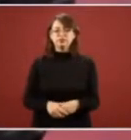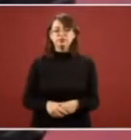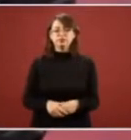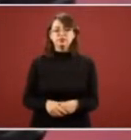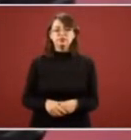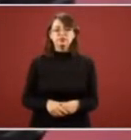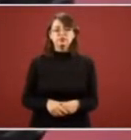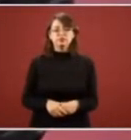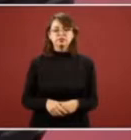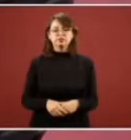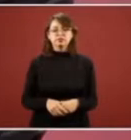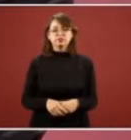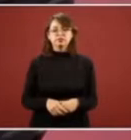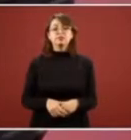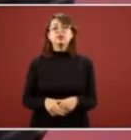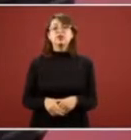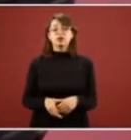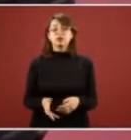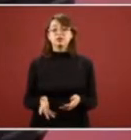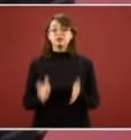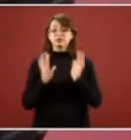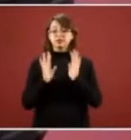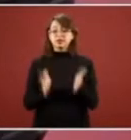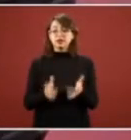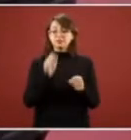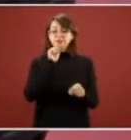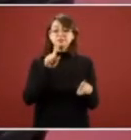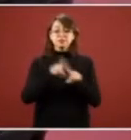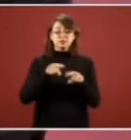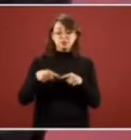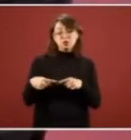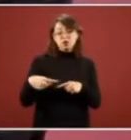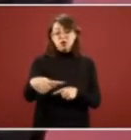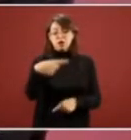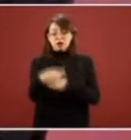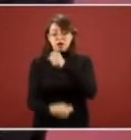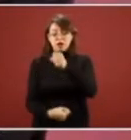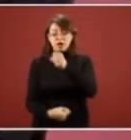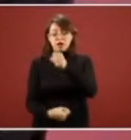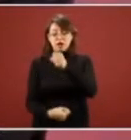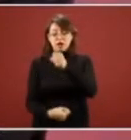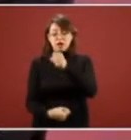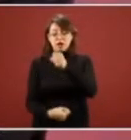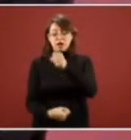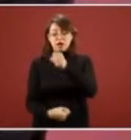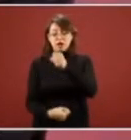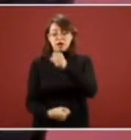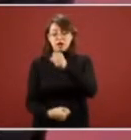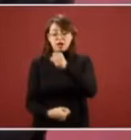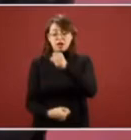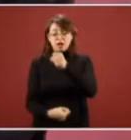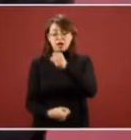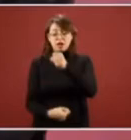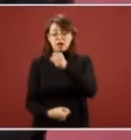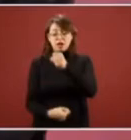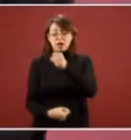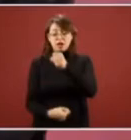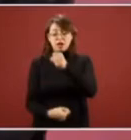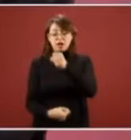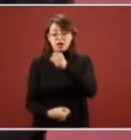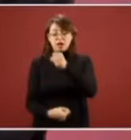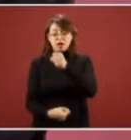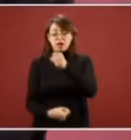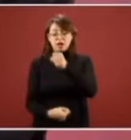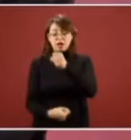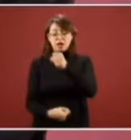y ya también este año empieza el equipamiento and also this year we will begin